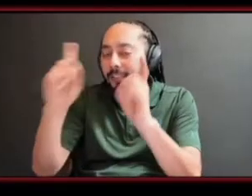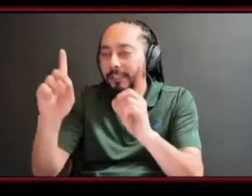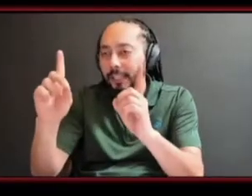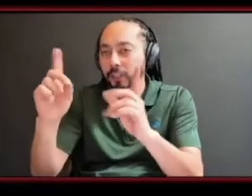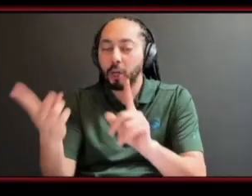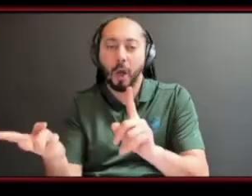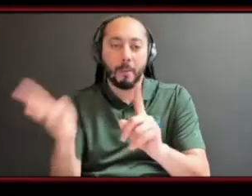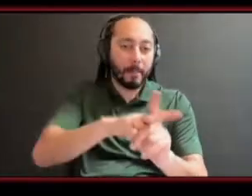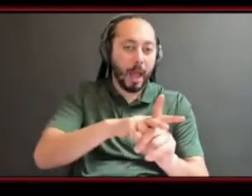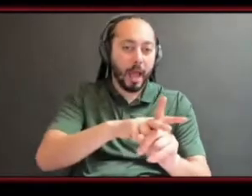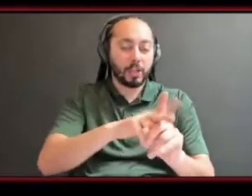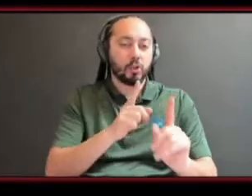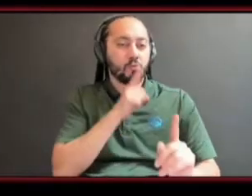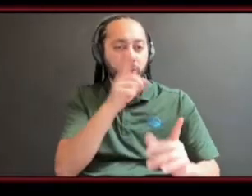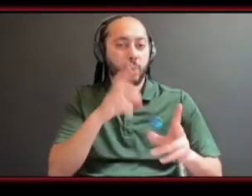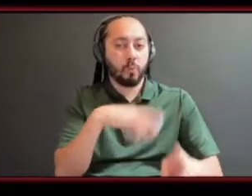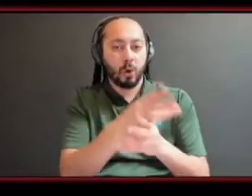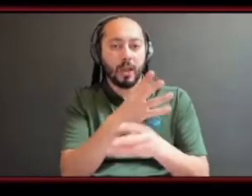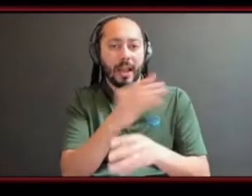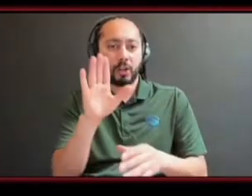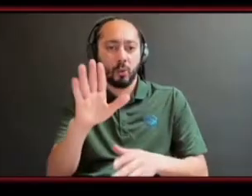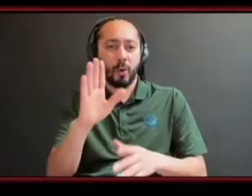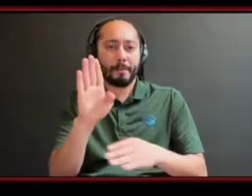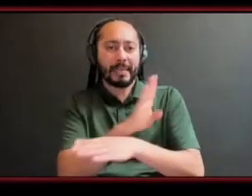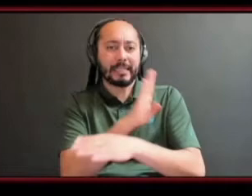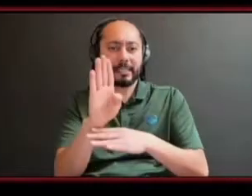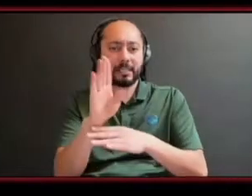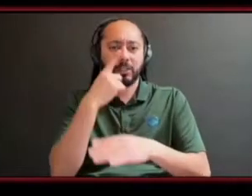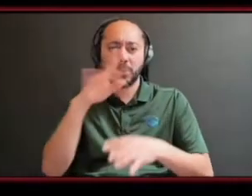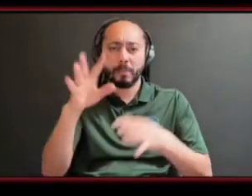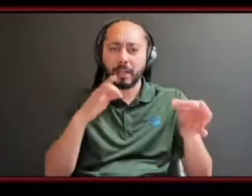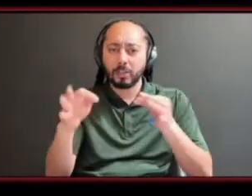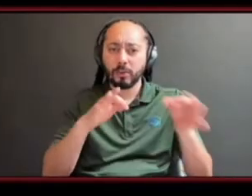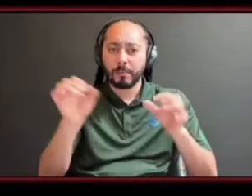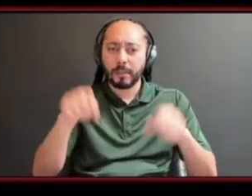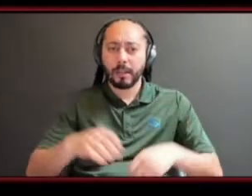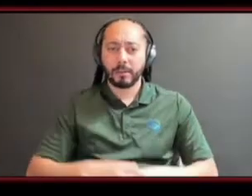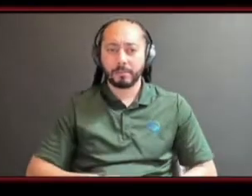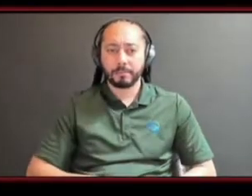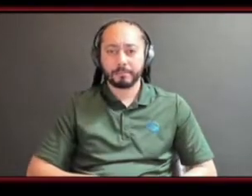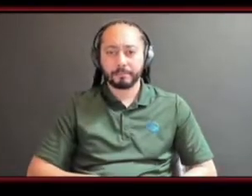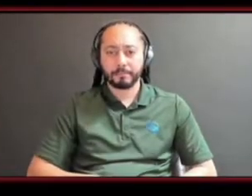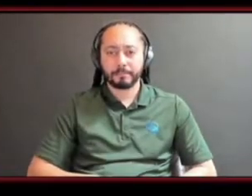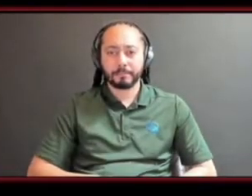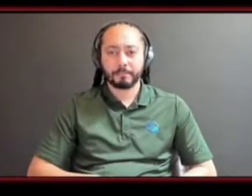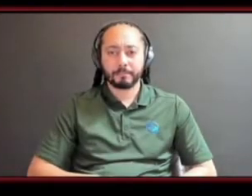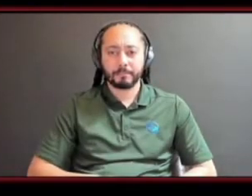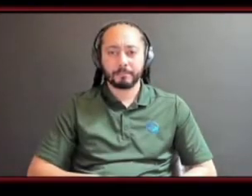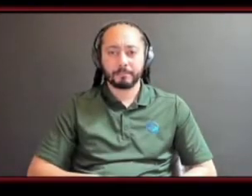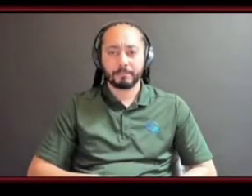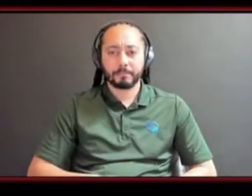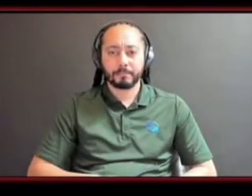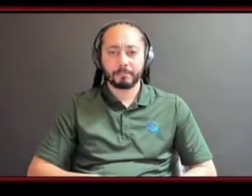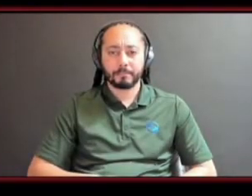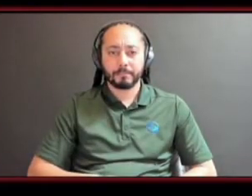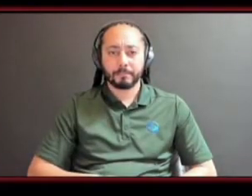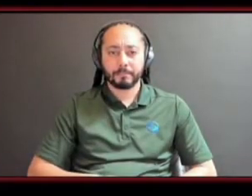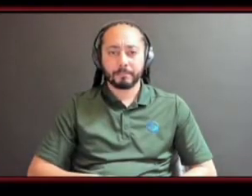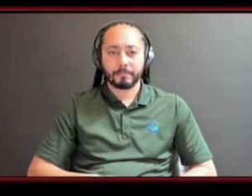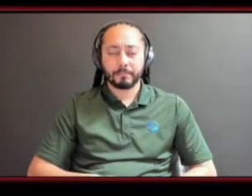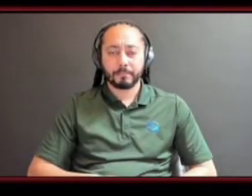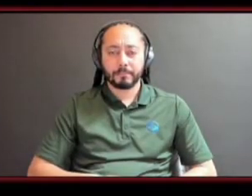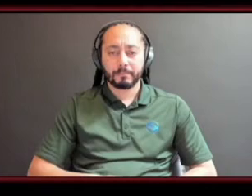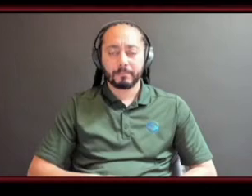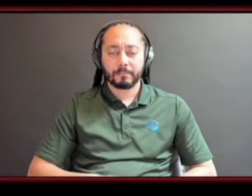yeah and i i kept thinking of like when you asked me to be on the